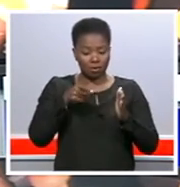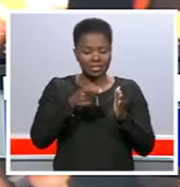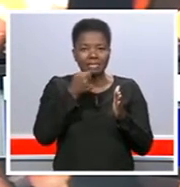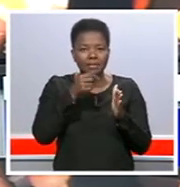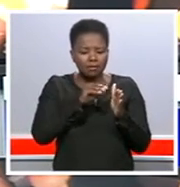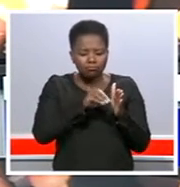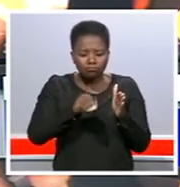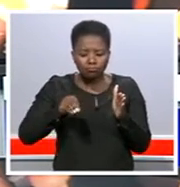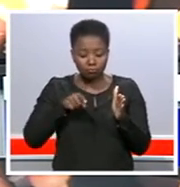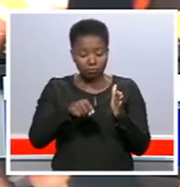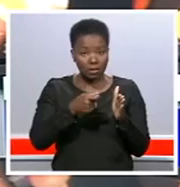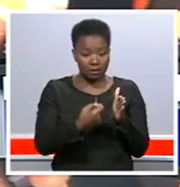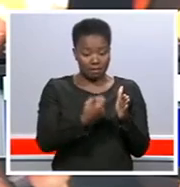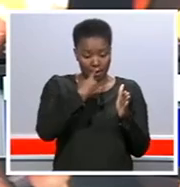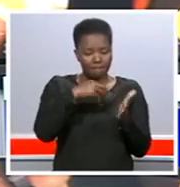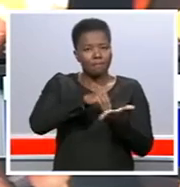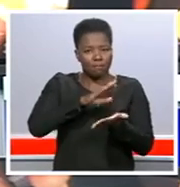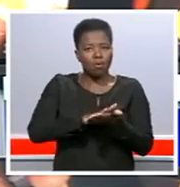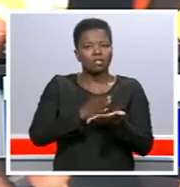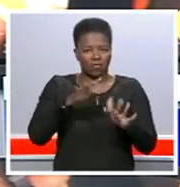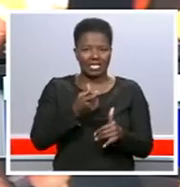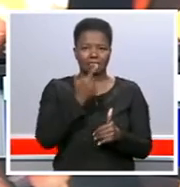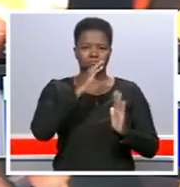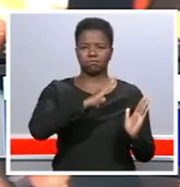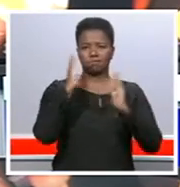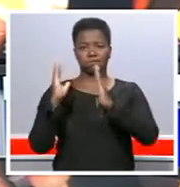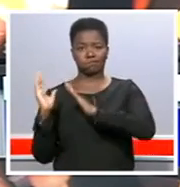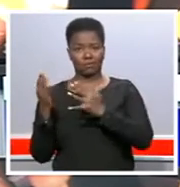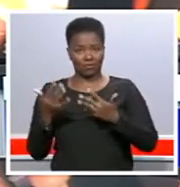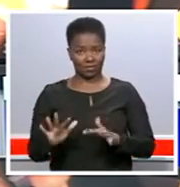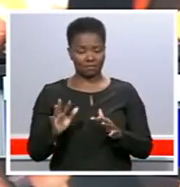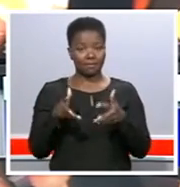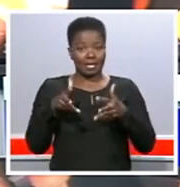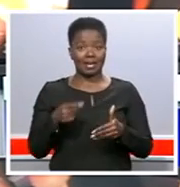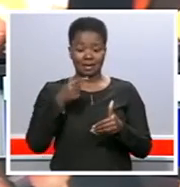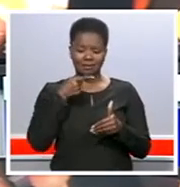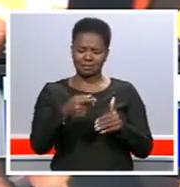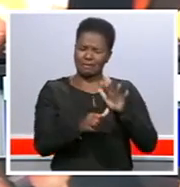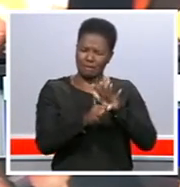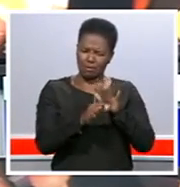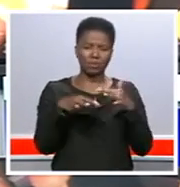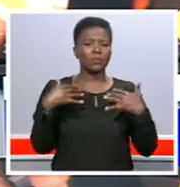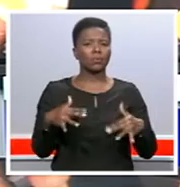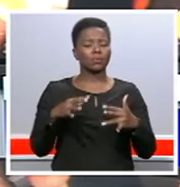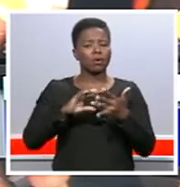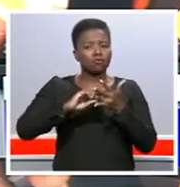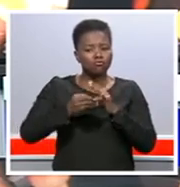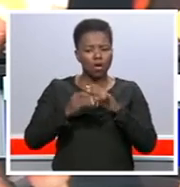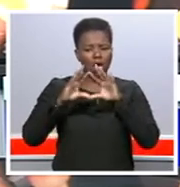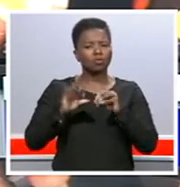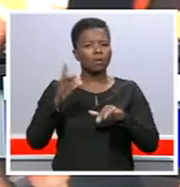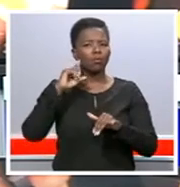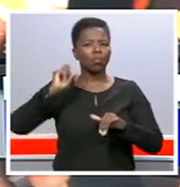in real time. Electronic monitoring devices are considered one of the most objective tools to combat non-adherence